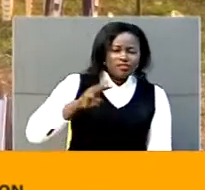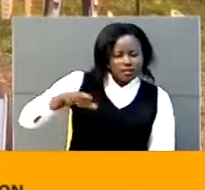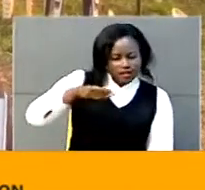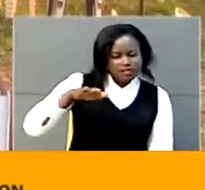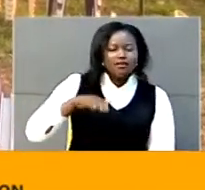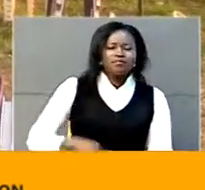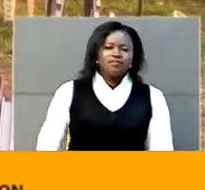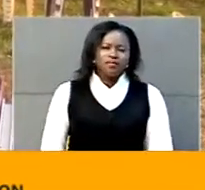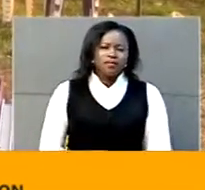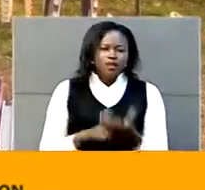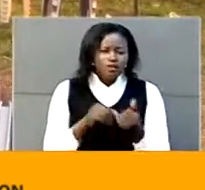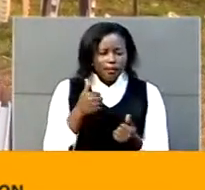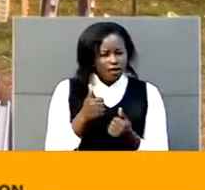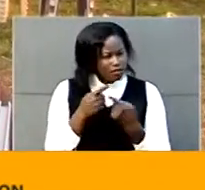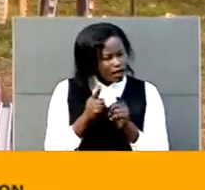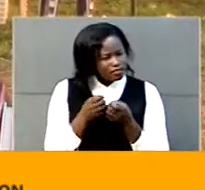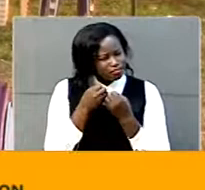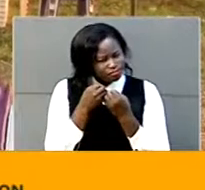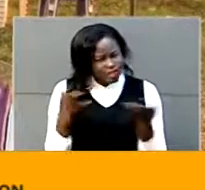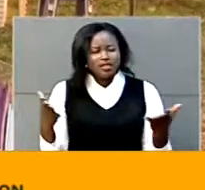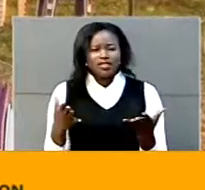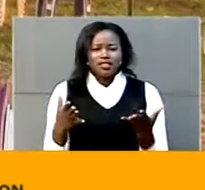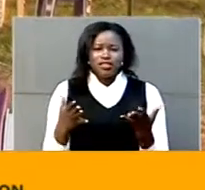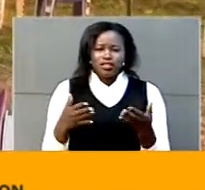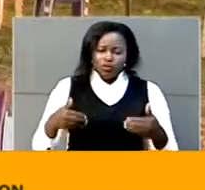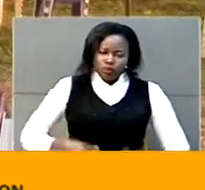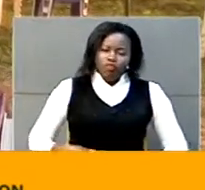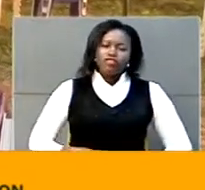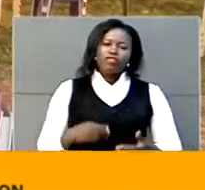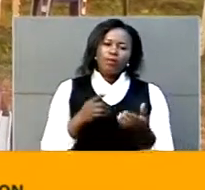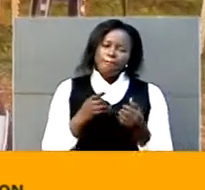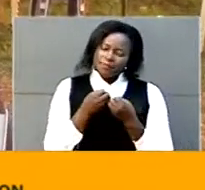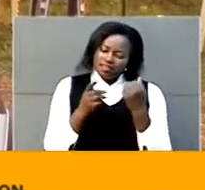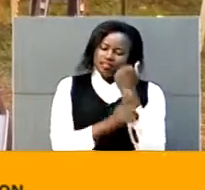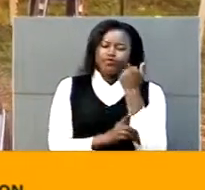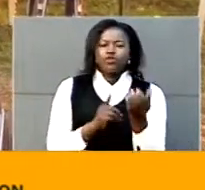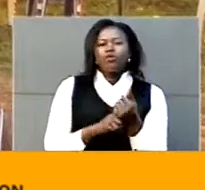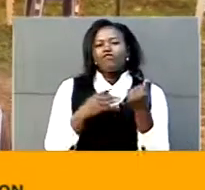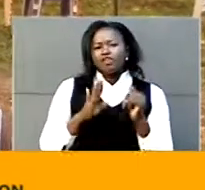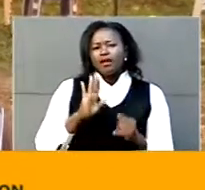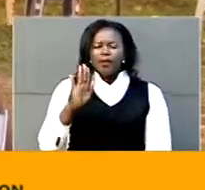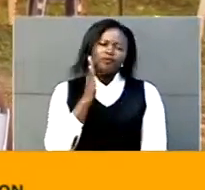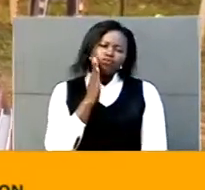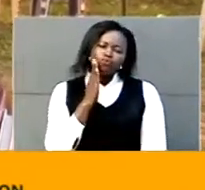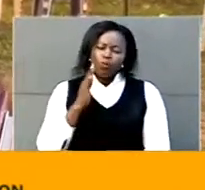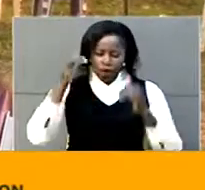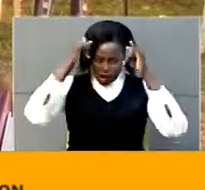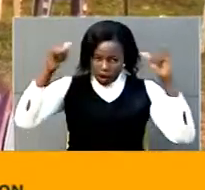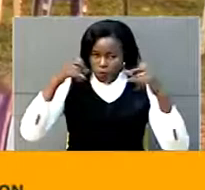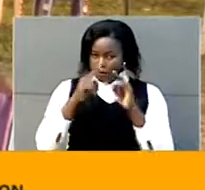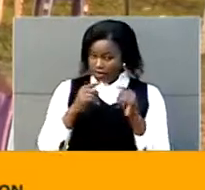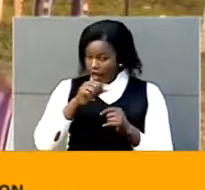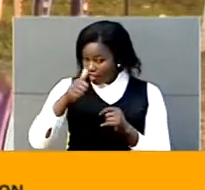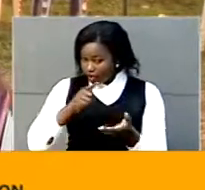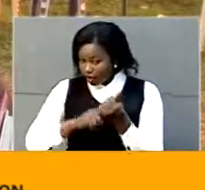of the districts had already received those haifas. But for the petition that we got was from the Western region, which we actually covered.